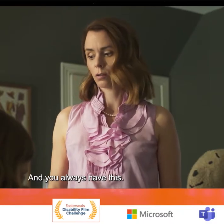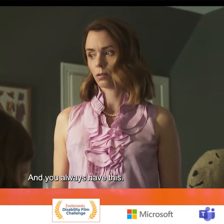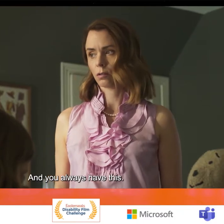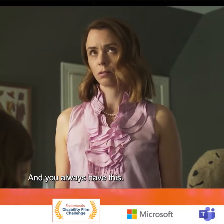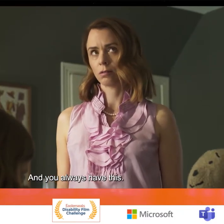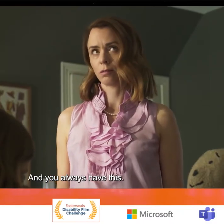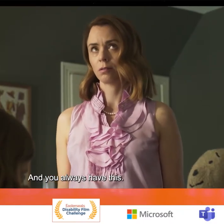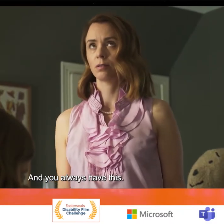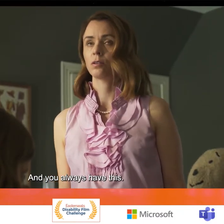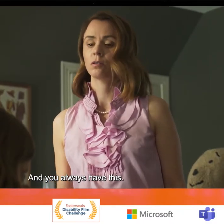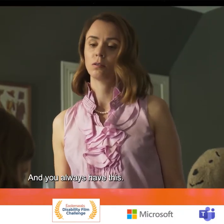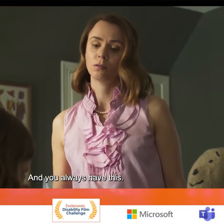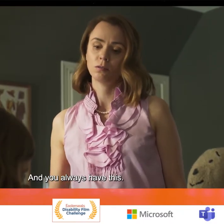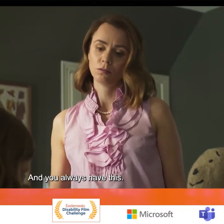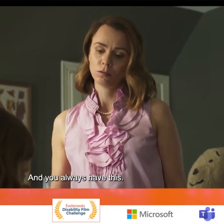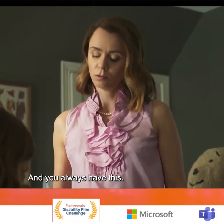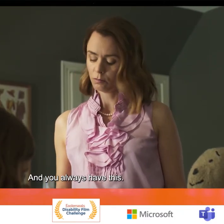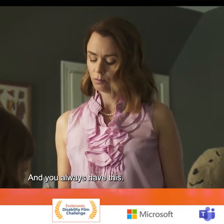And...